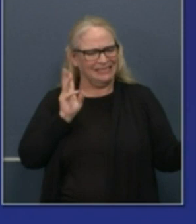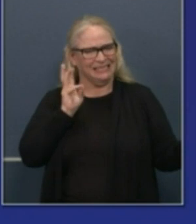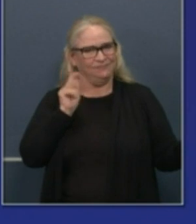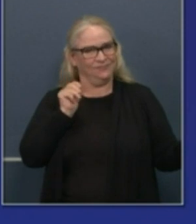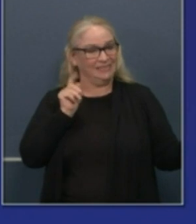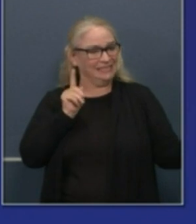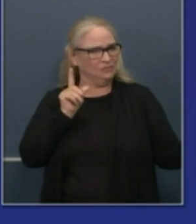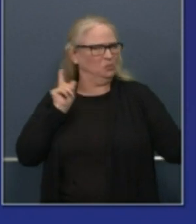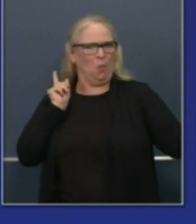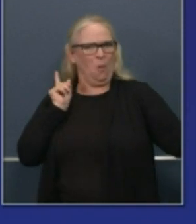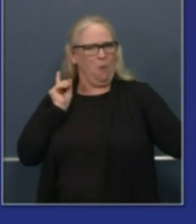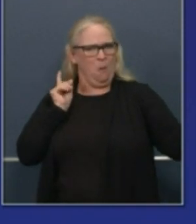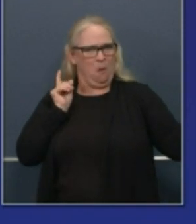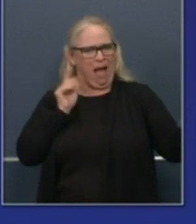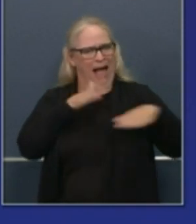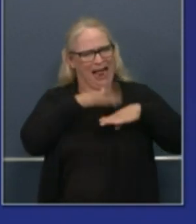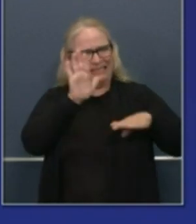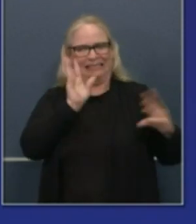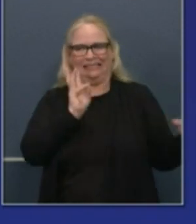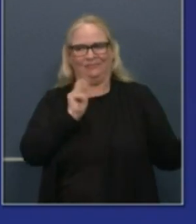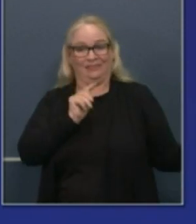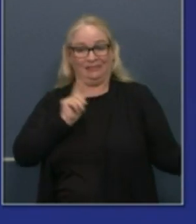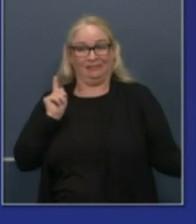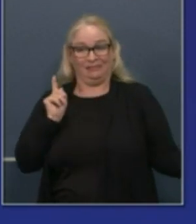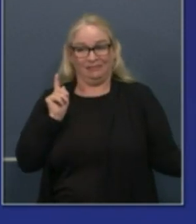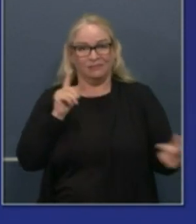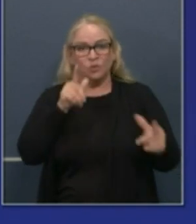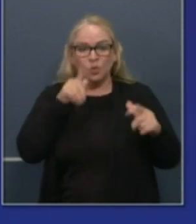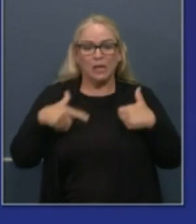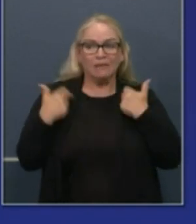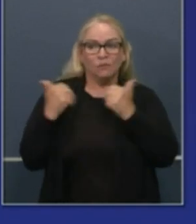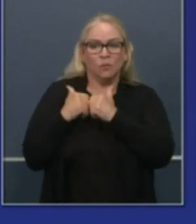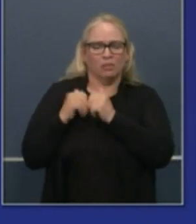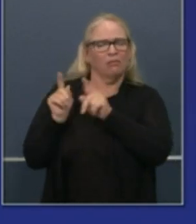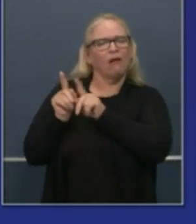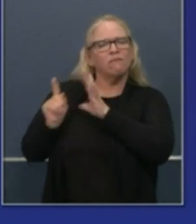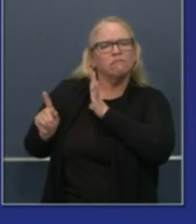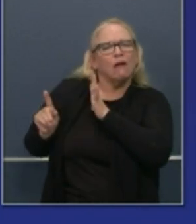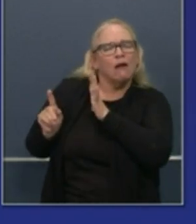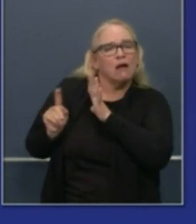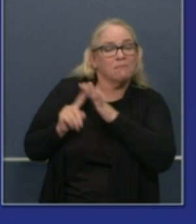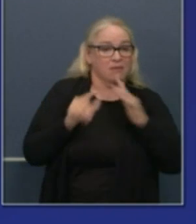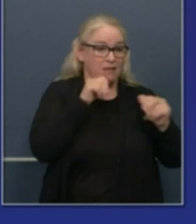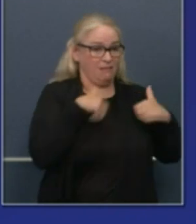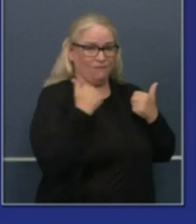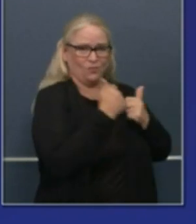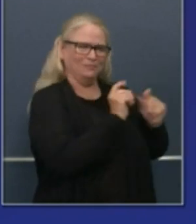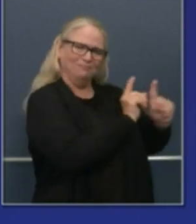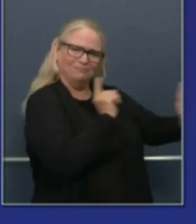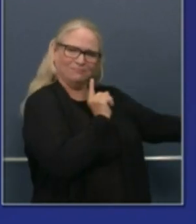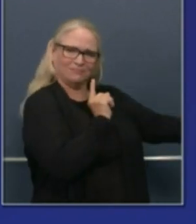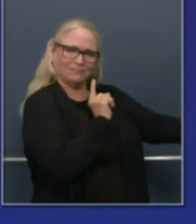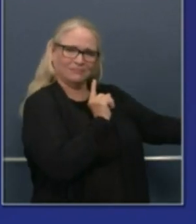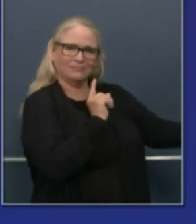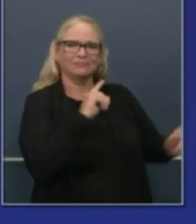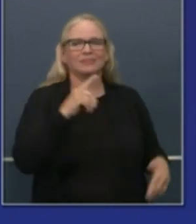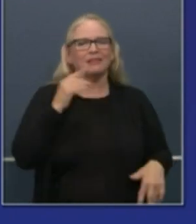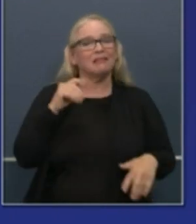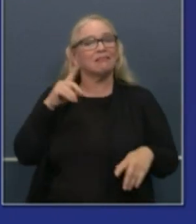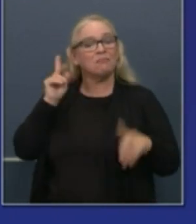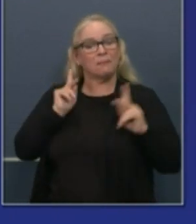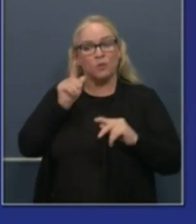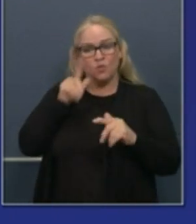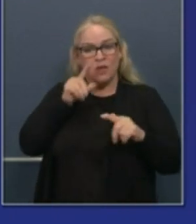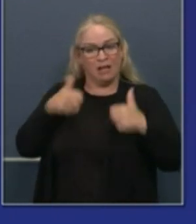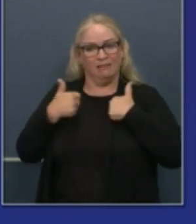otherwise do not mix with, people that are outside of your household, people that you come close contact with when you're out doing the